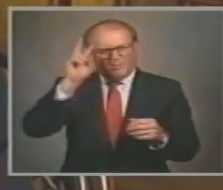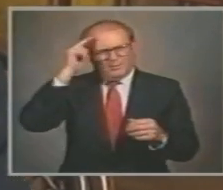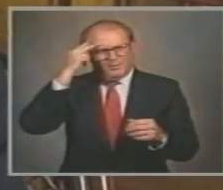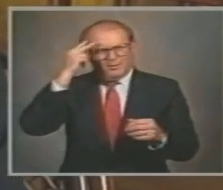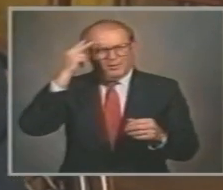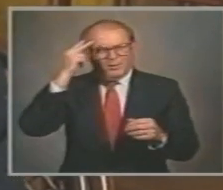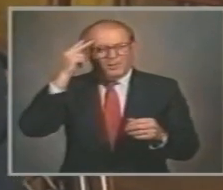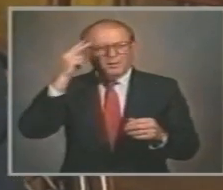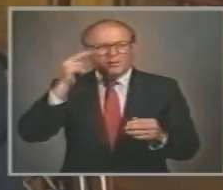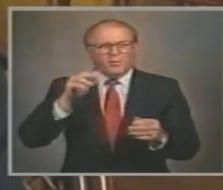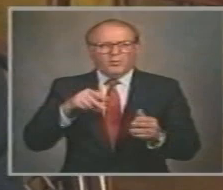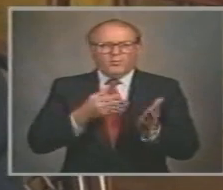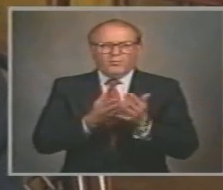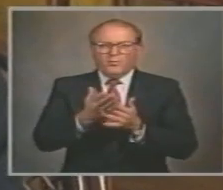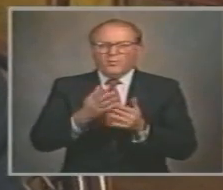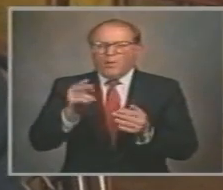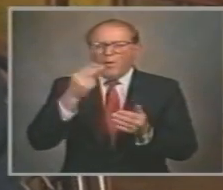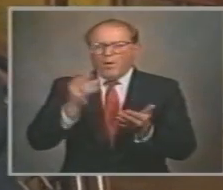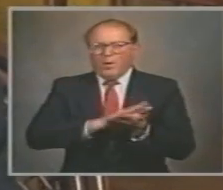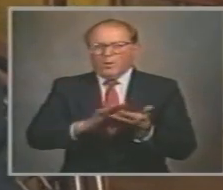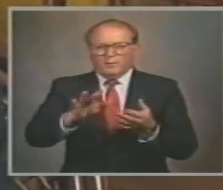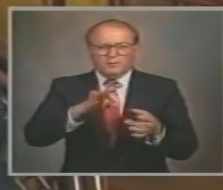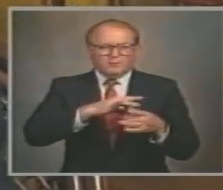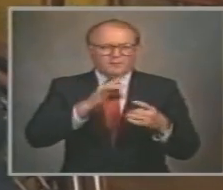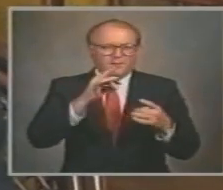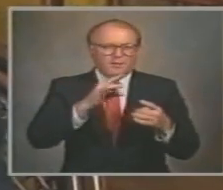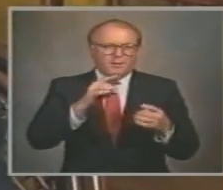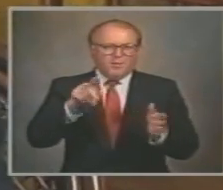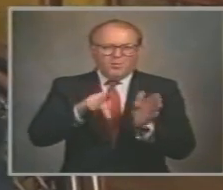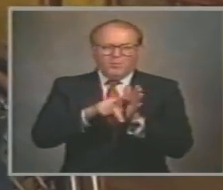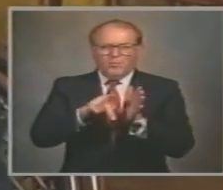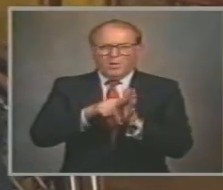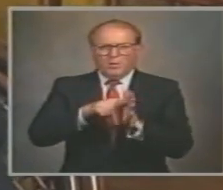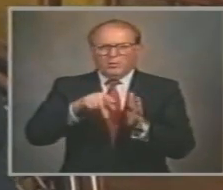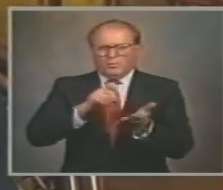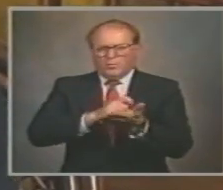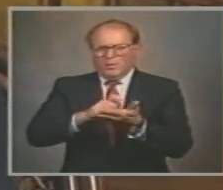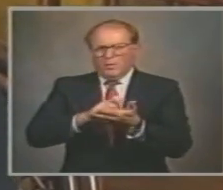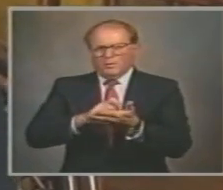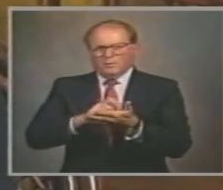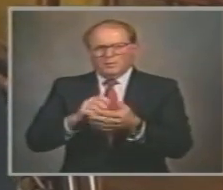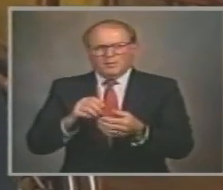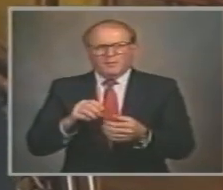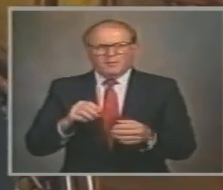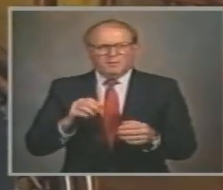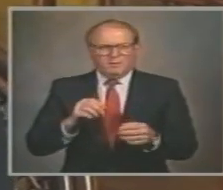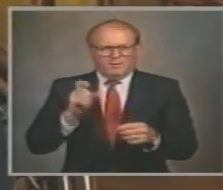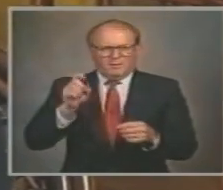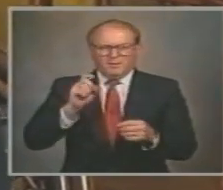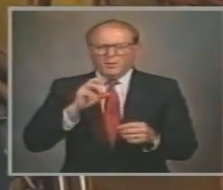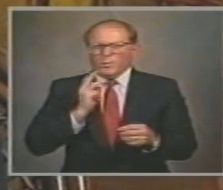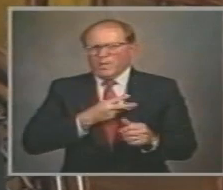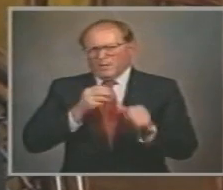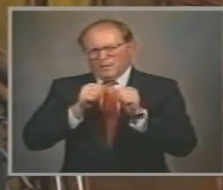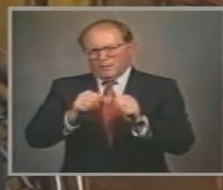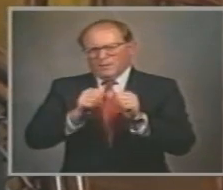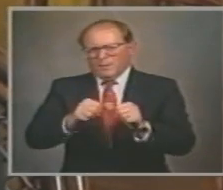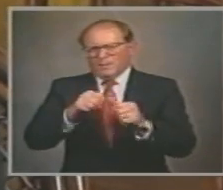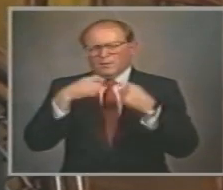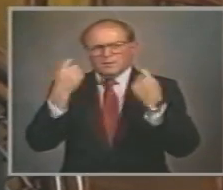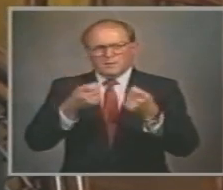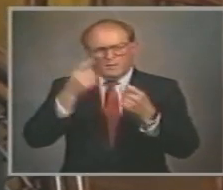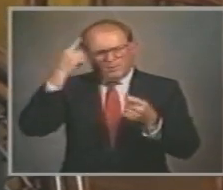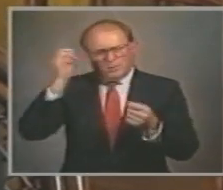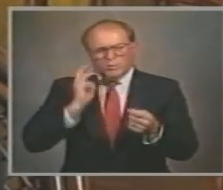By the Holy Spirit The Apostle Paul wrote In Romans chapter 6 verse 15 What then? Shall we sin Because we're not under